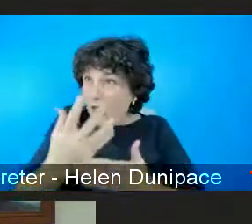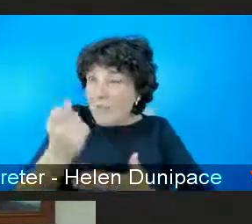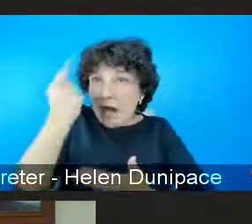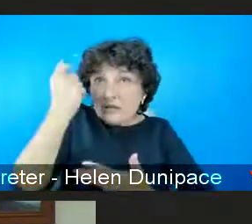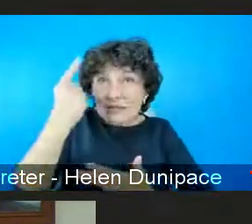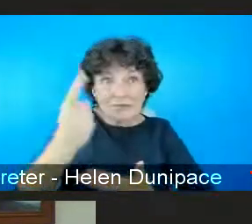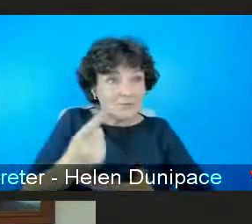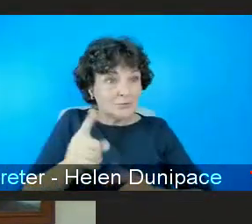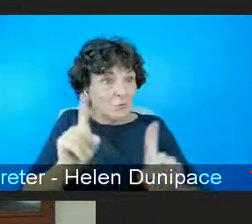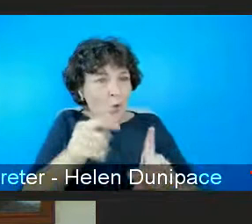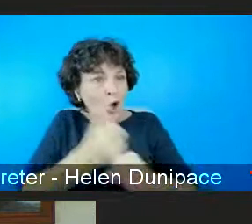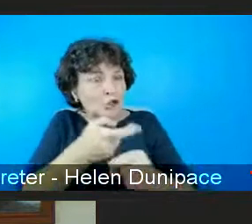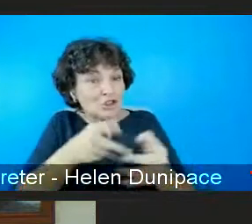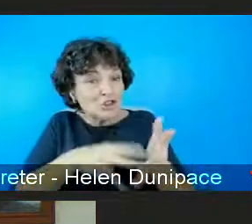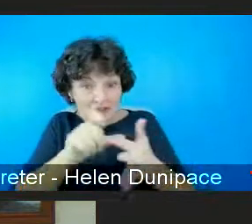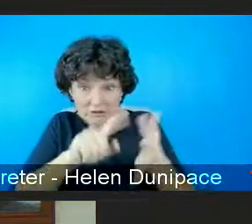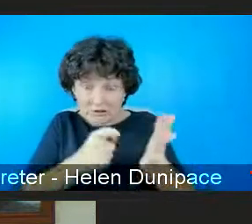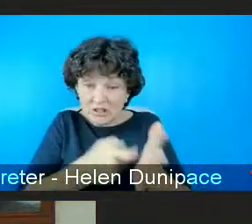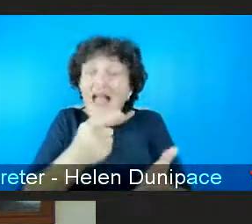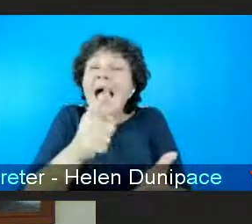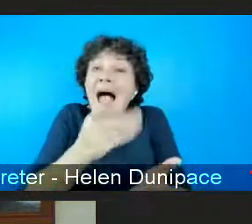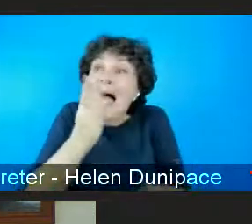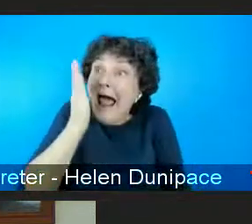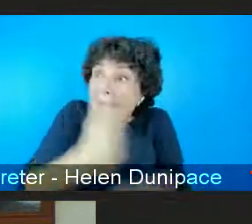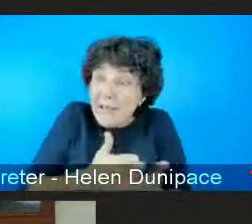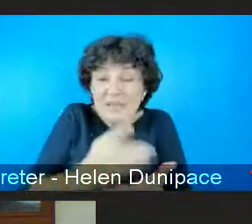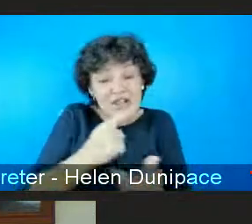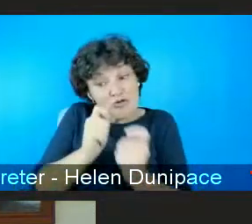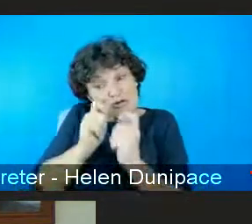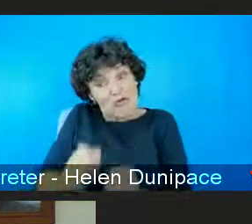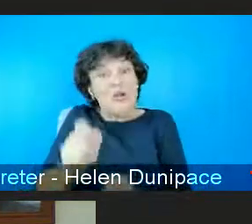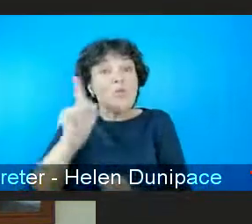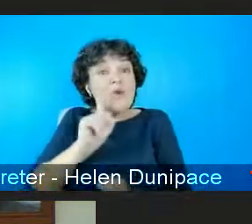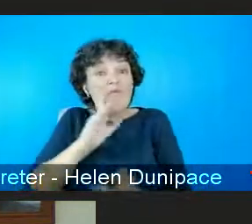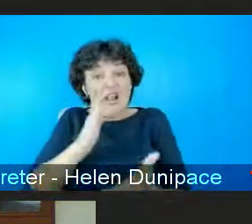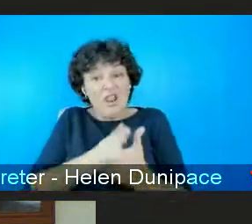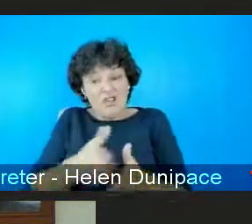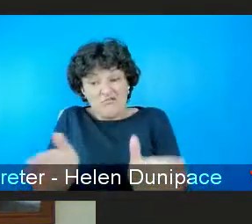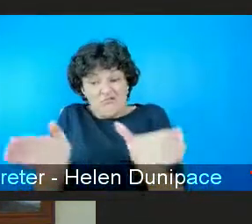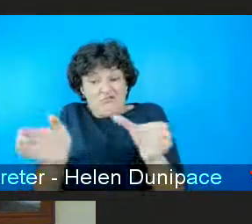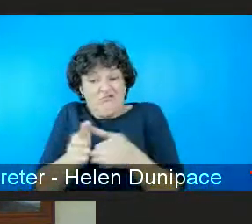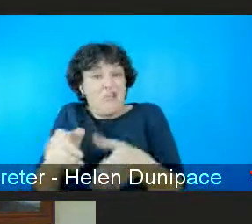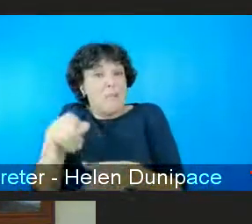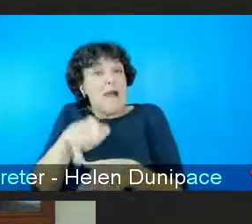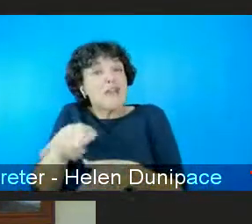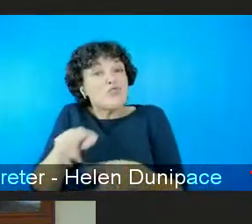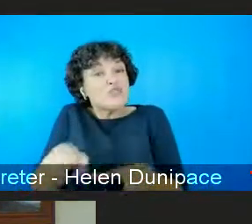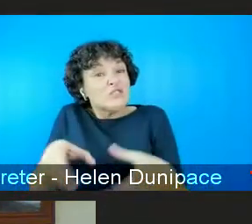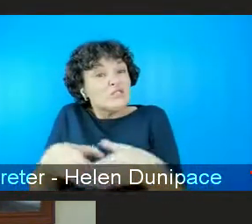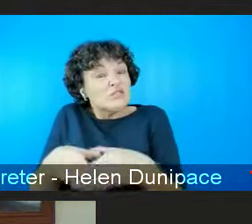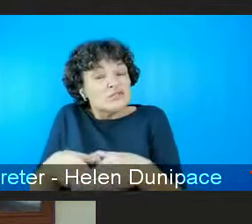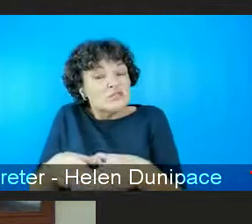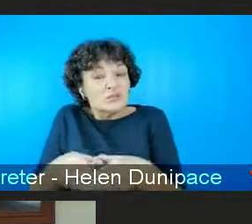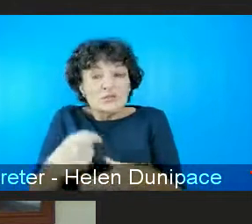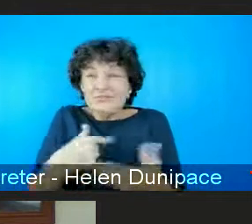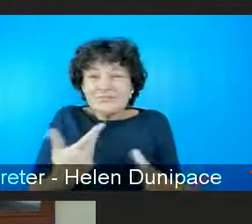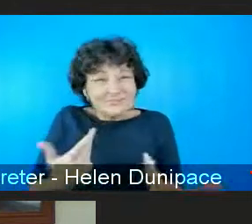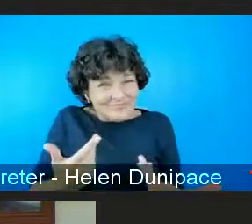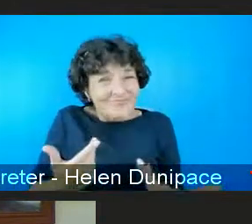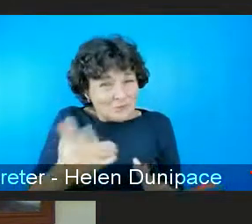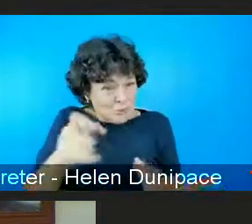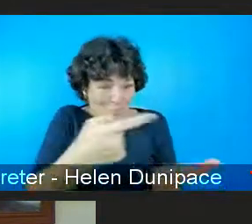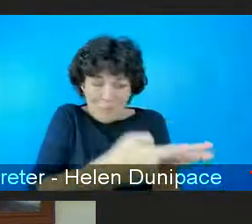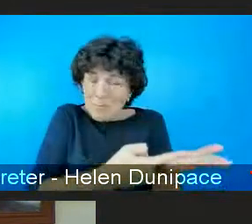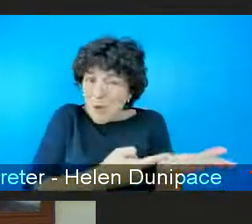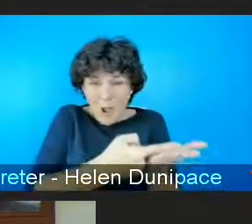made women a minor it treats women as a minority group so we have you know so the the policy